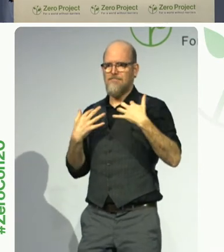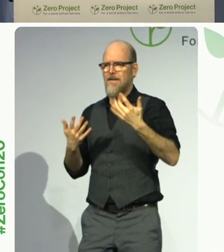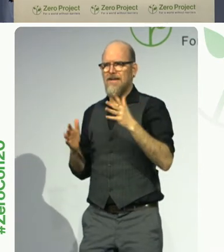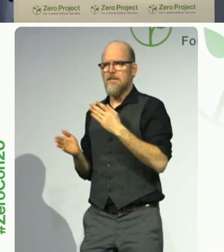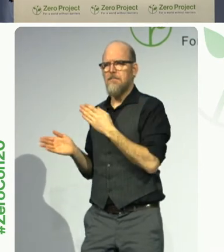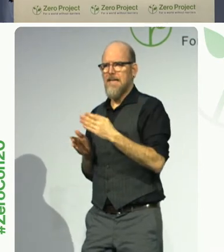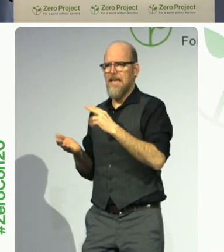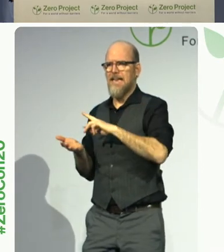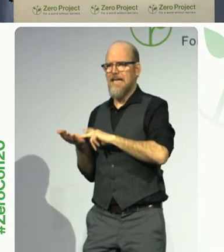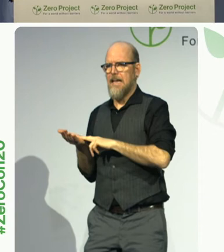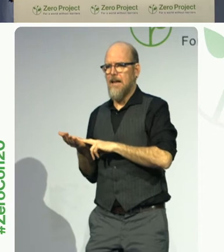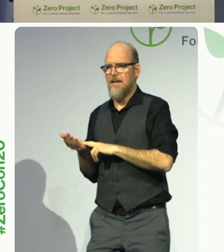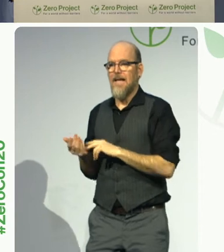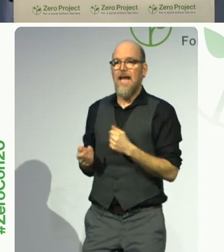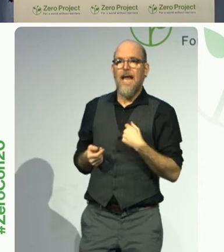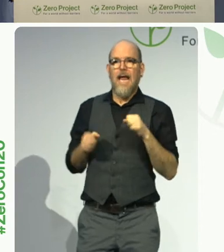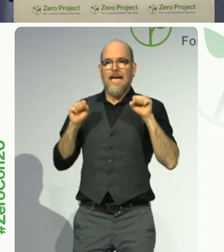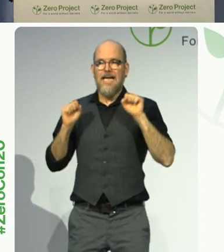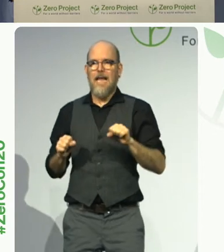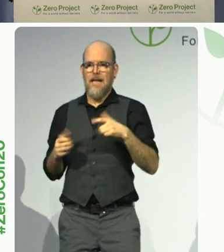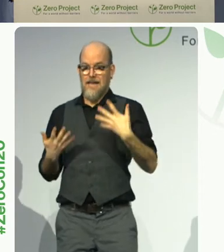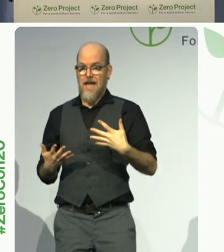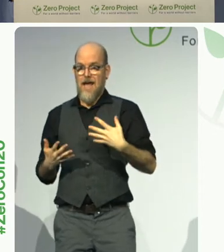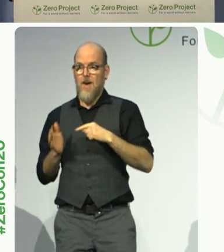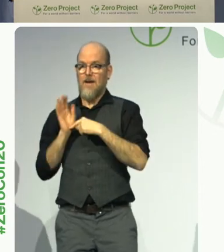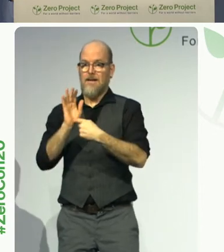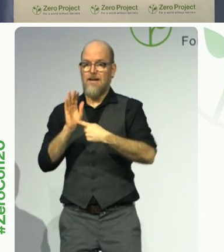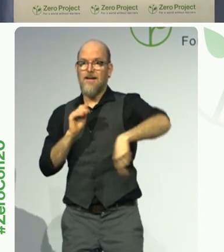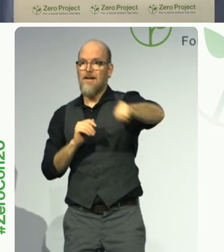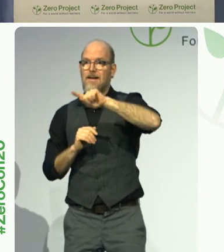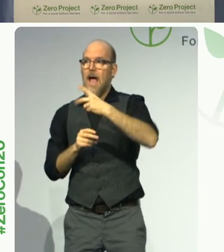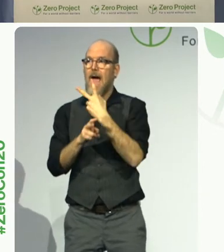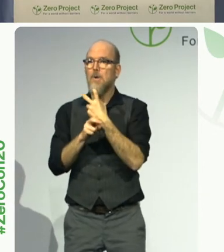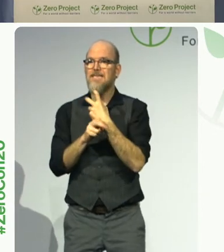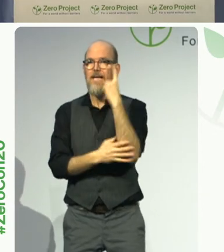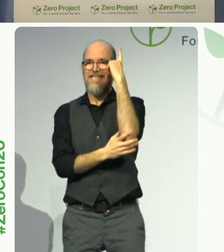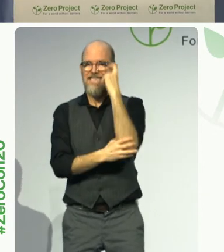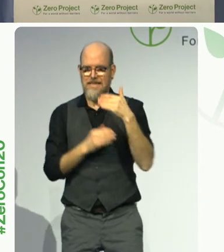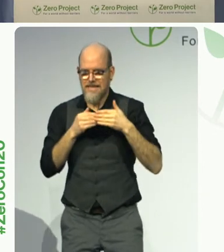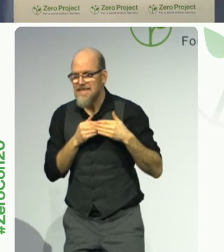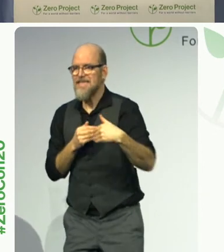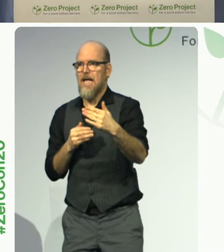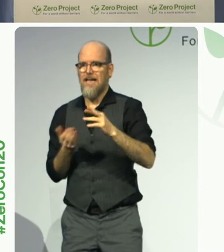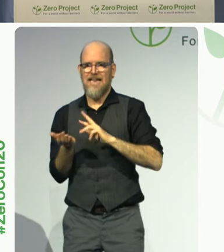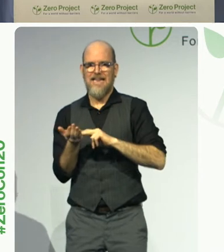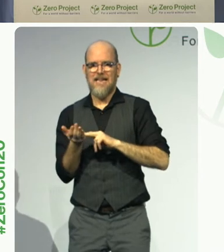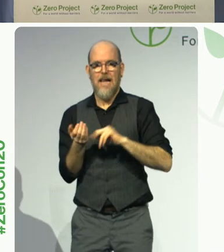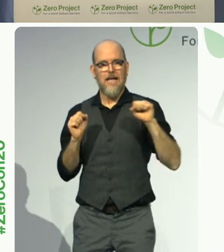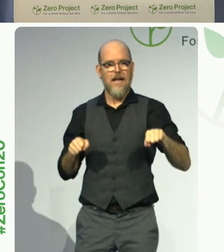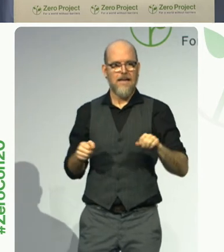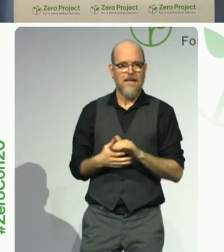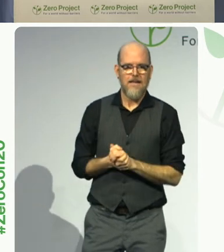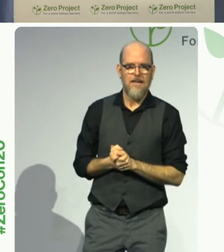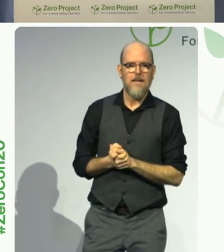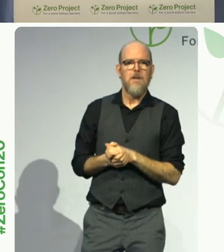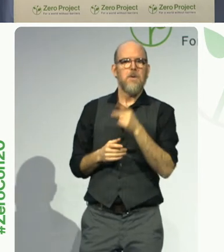are able to be implemented in Austria. And we will see here some politicians